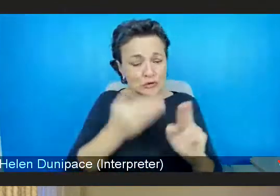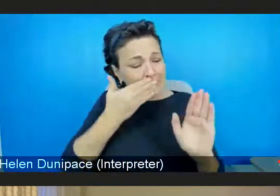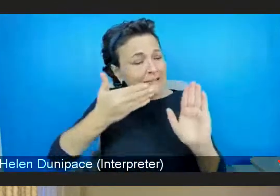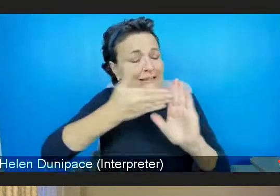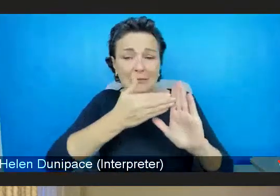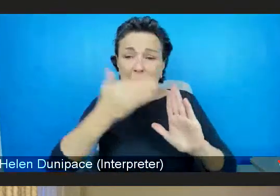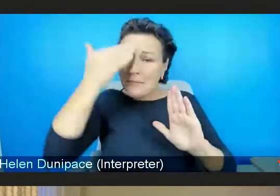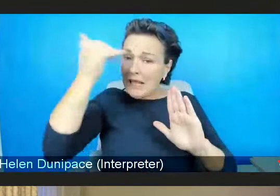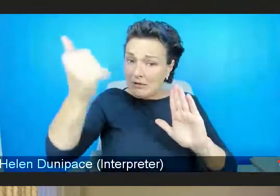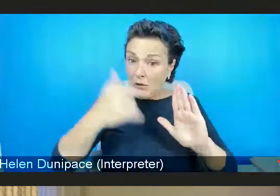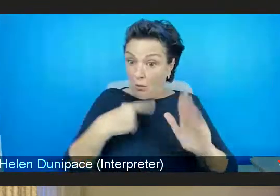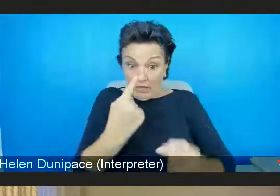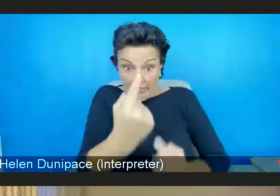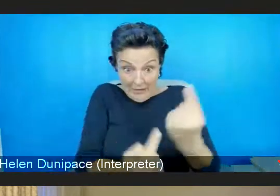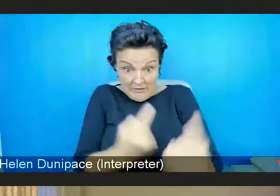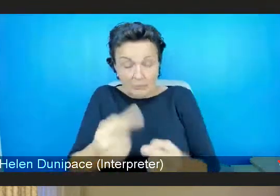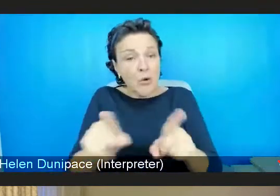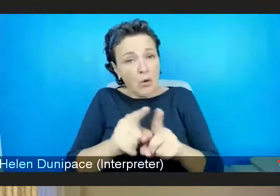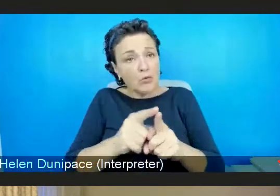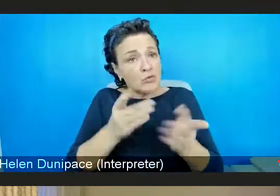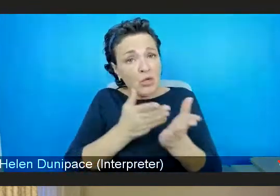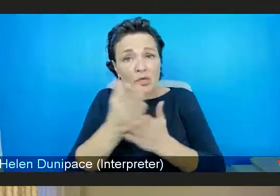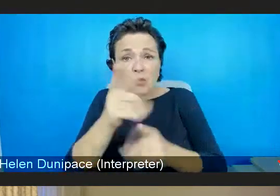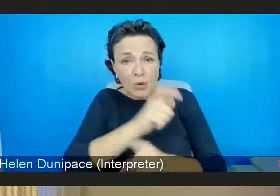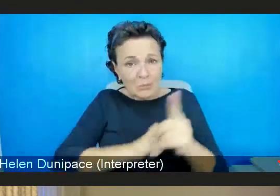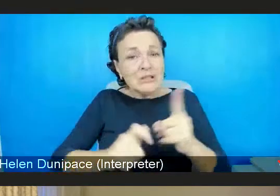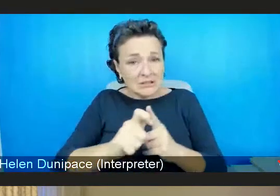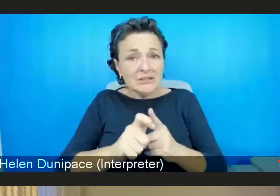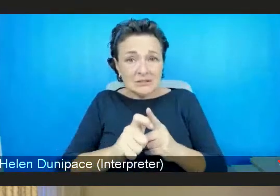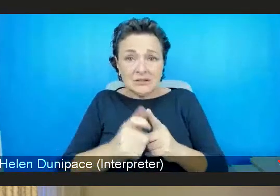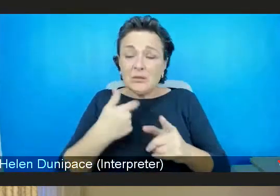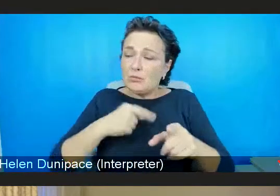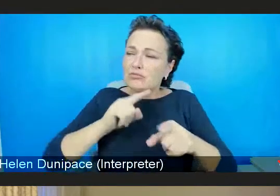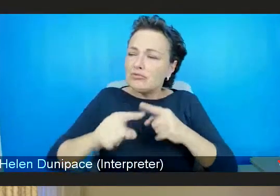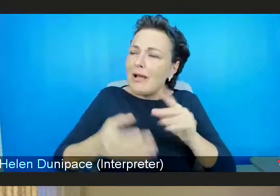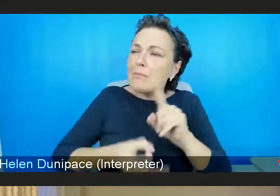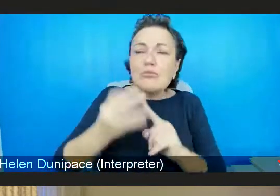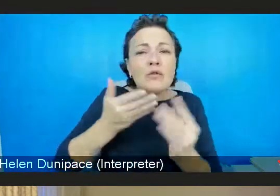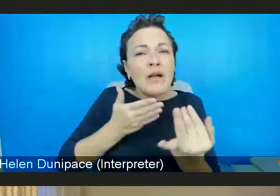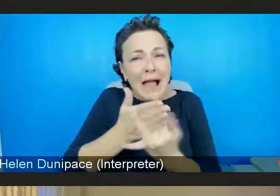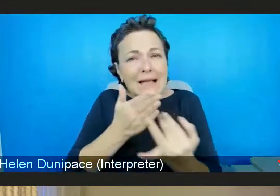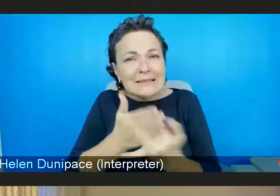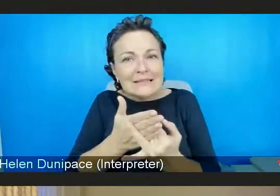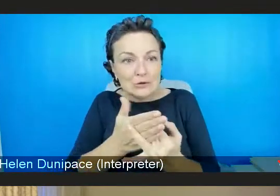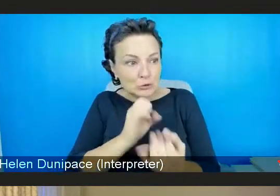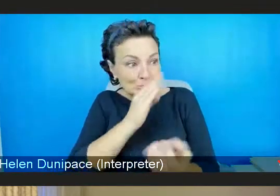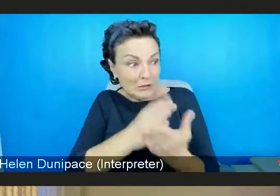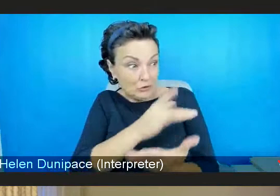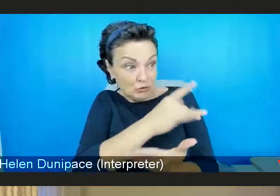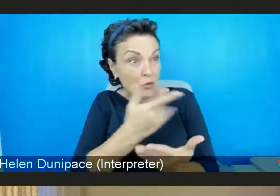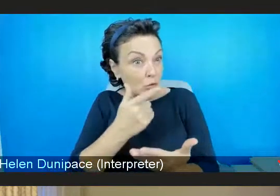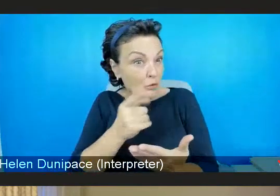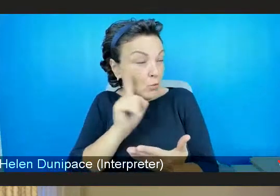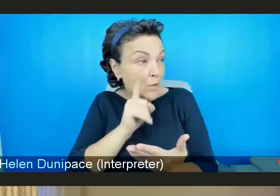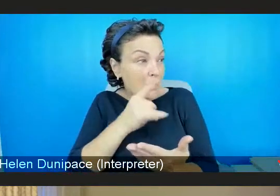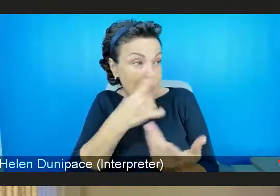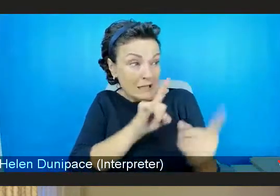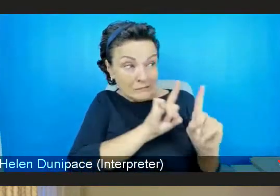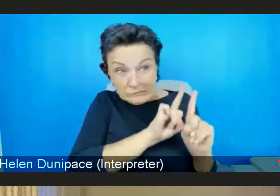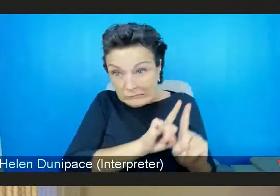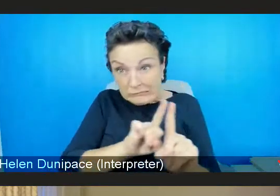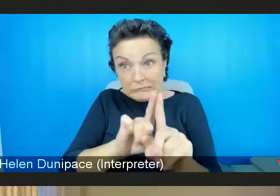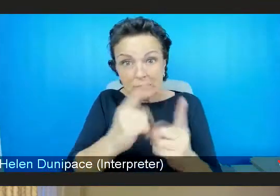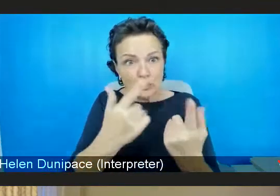individuals and within communities and we try and improve access to mainstream services and you can imagine the latter is the most